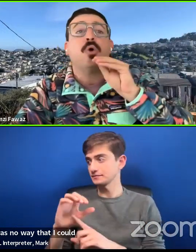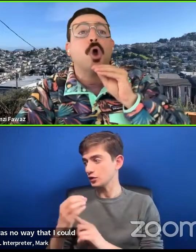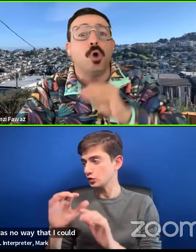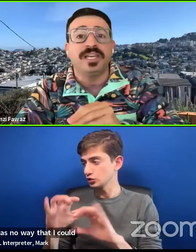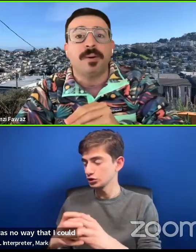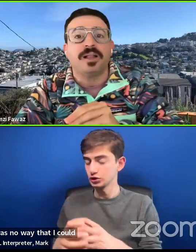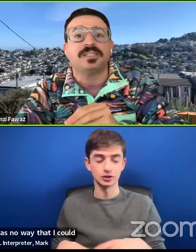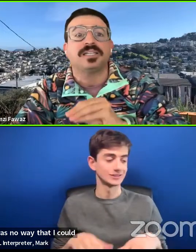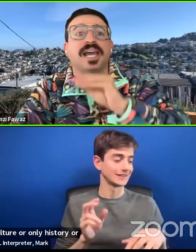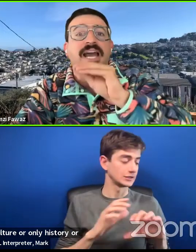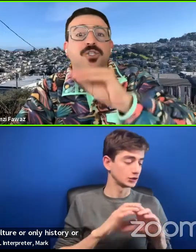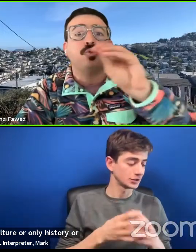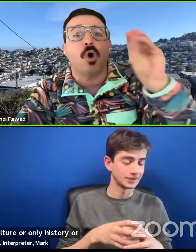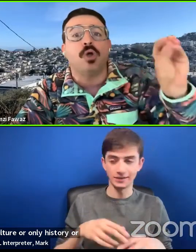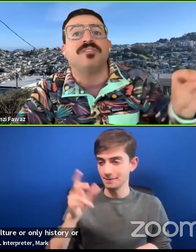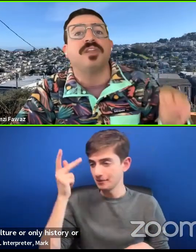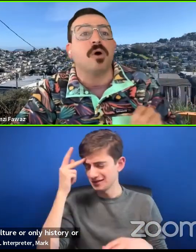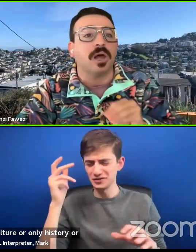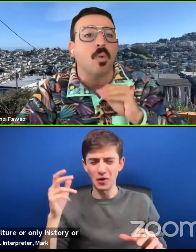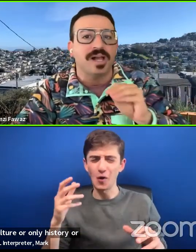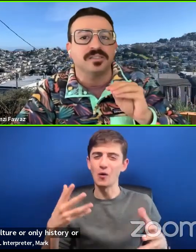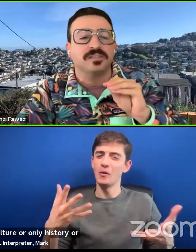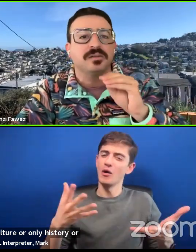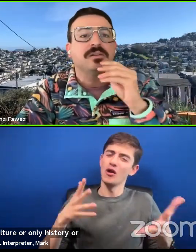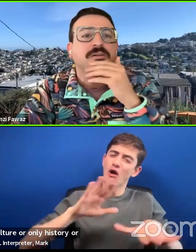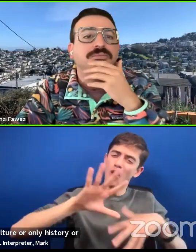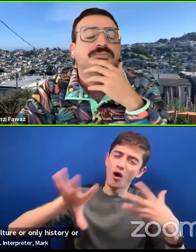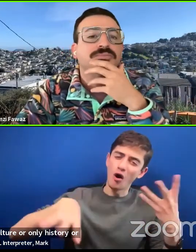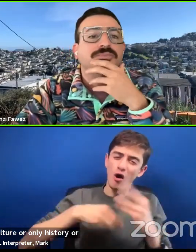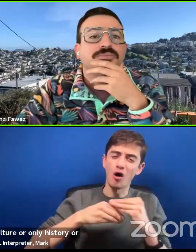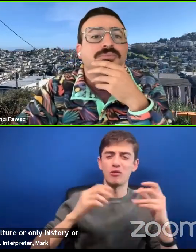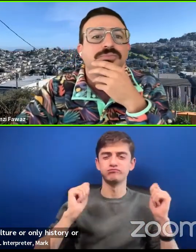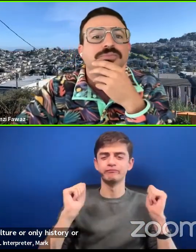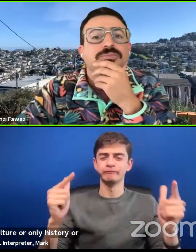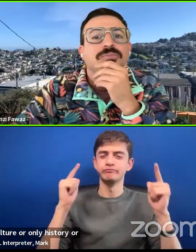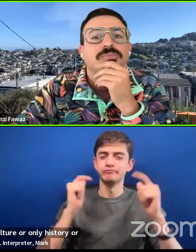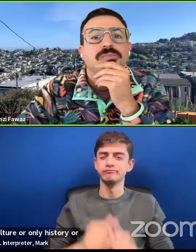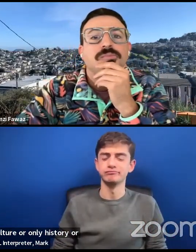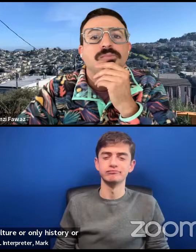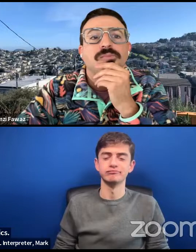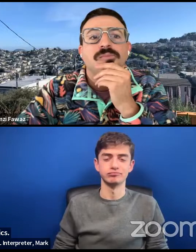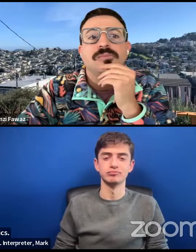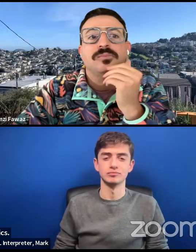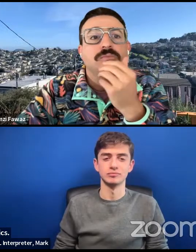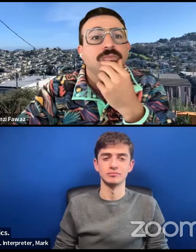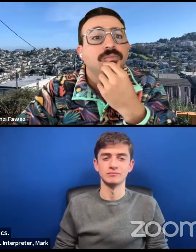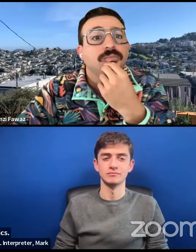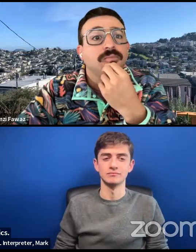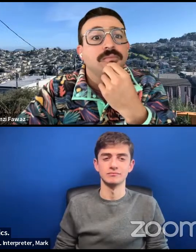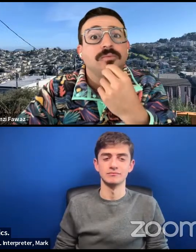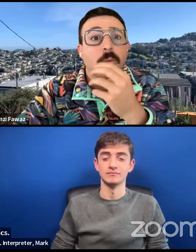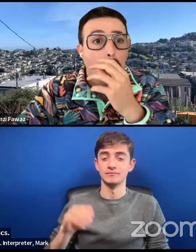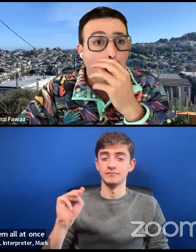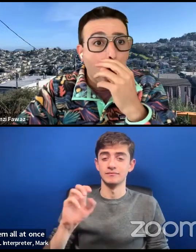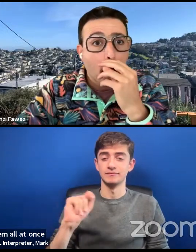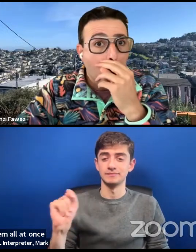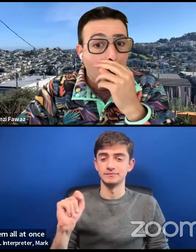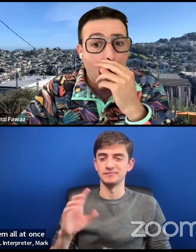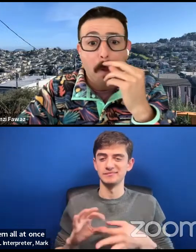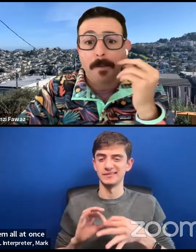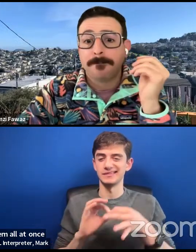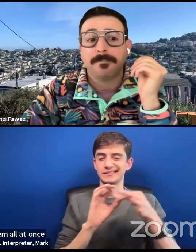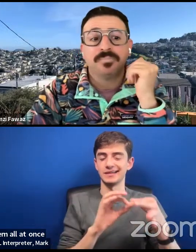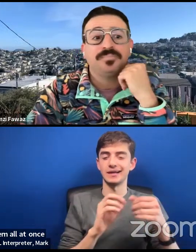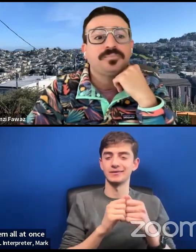history or only politics. I had to do all of them all at once. Let me point us to Debbie's question. And this was the question